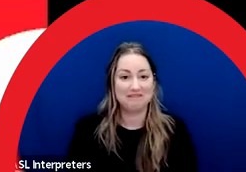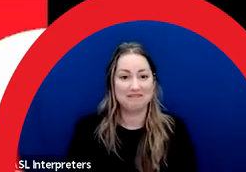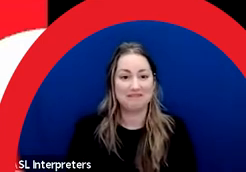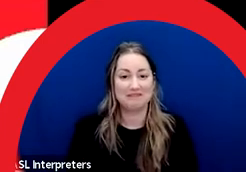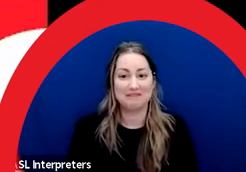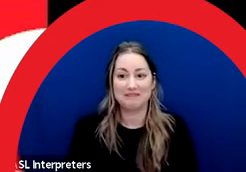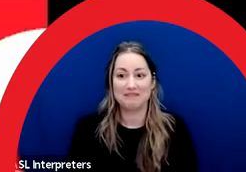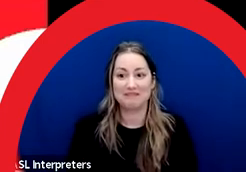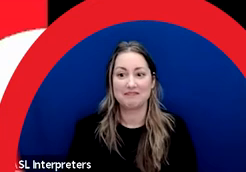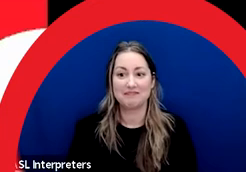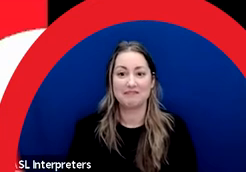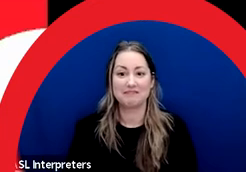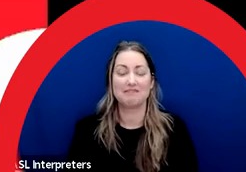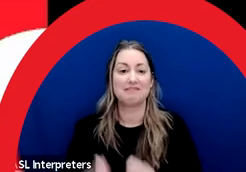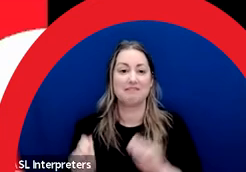Next slide, please.